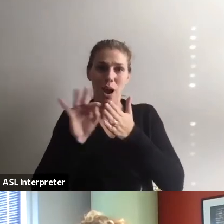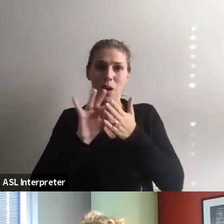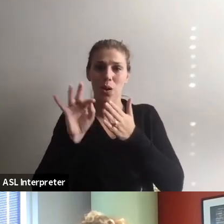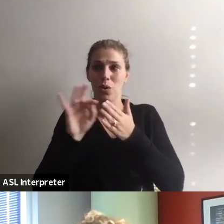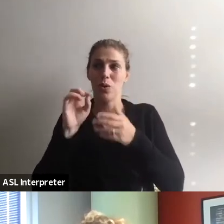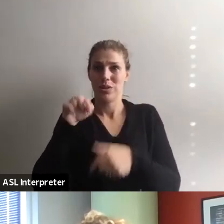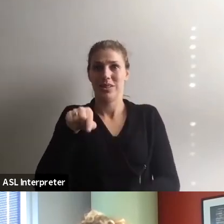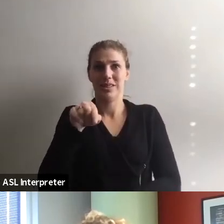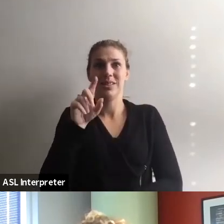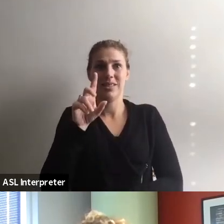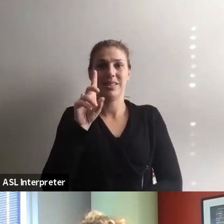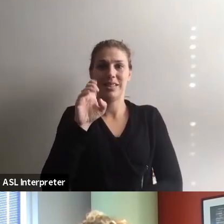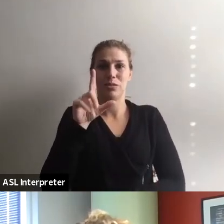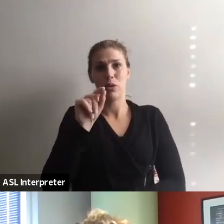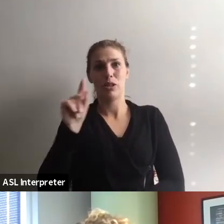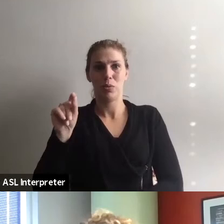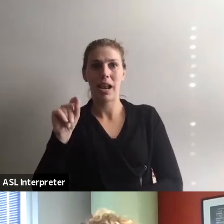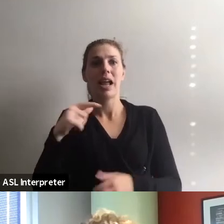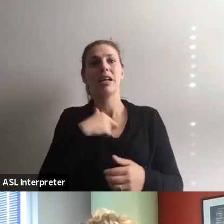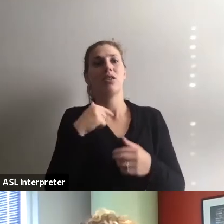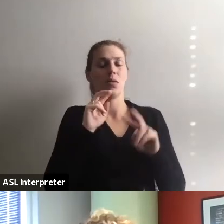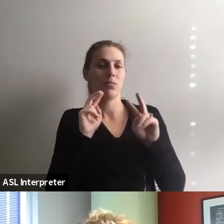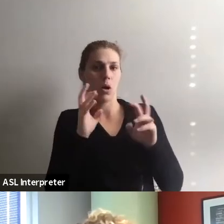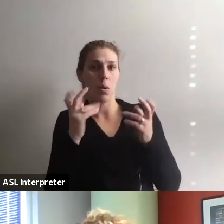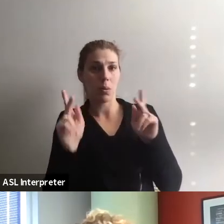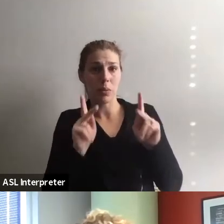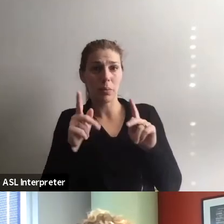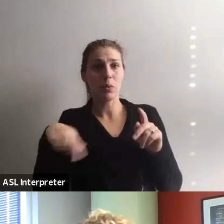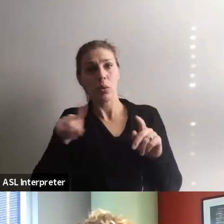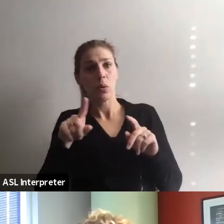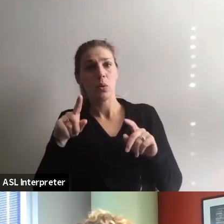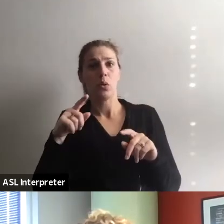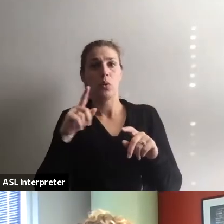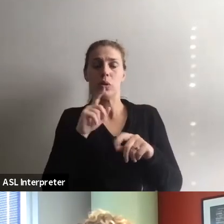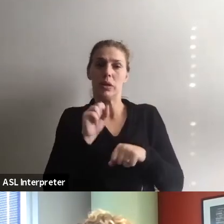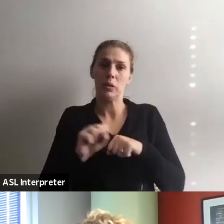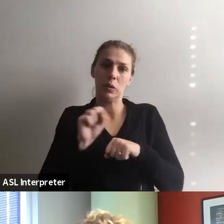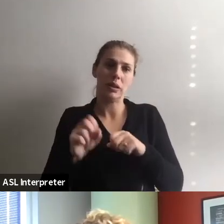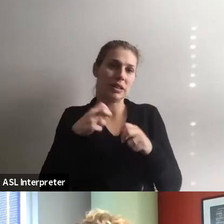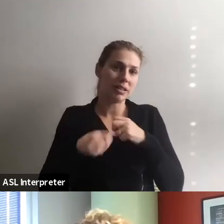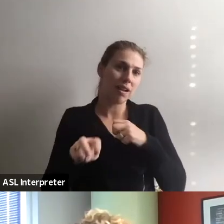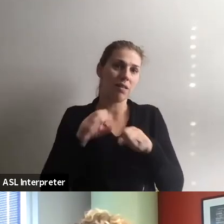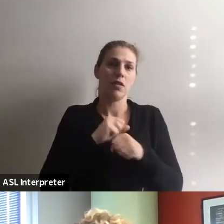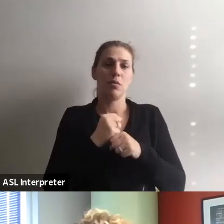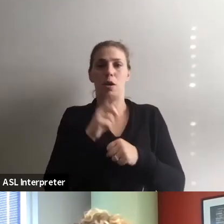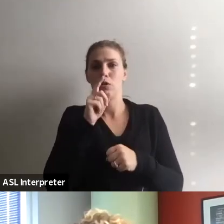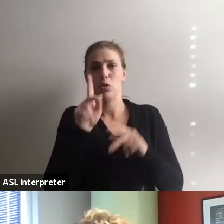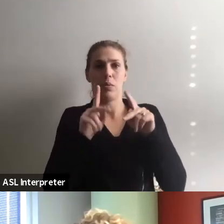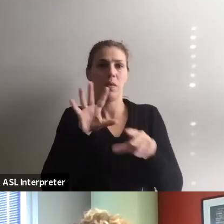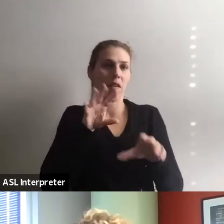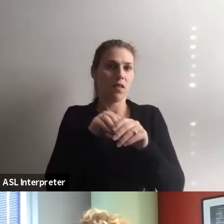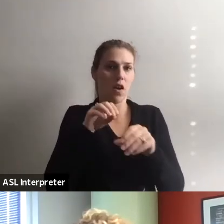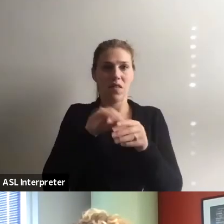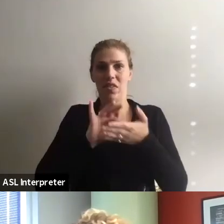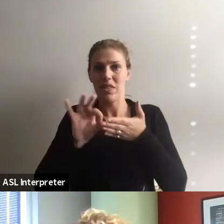of the year. So I also like to encourage people, we have, we're working really hard on getting people involved in the